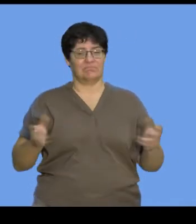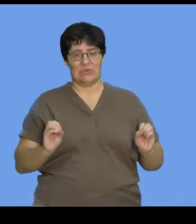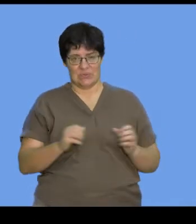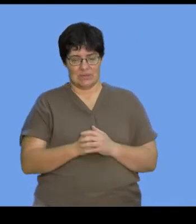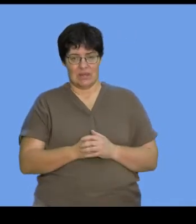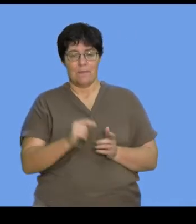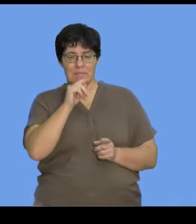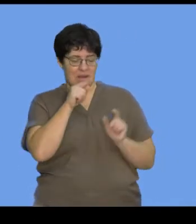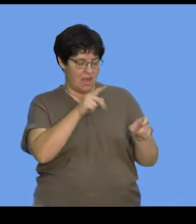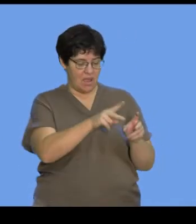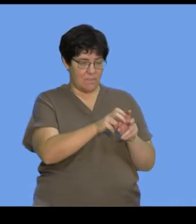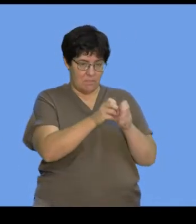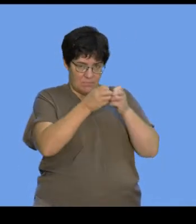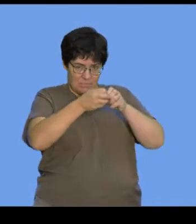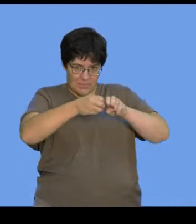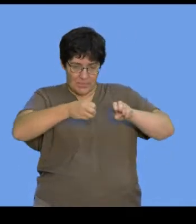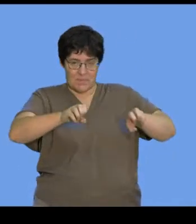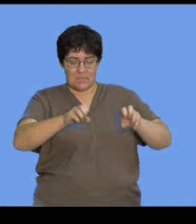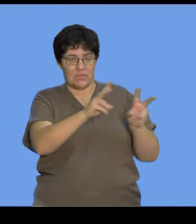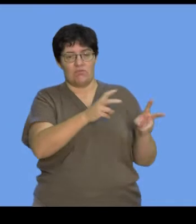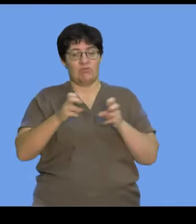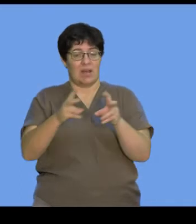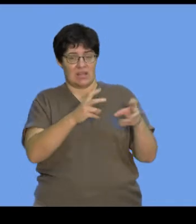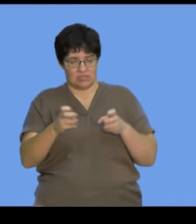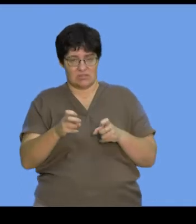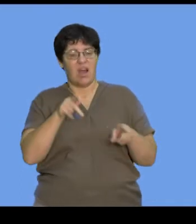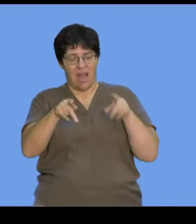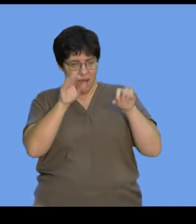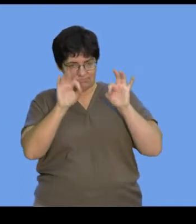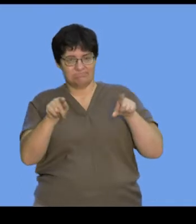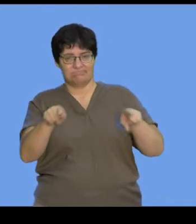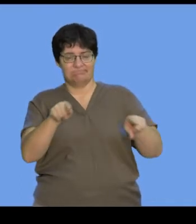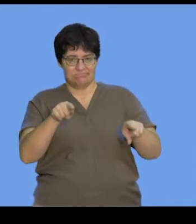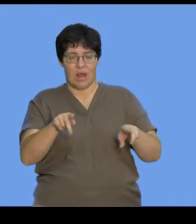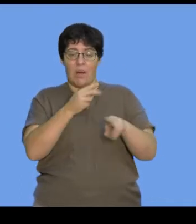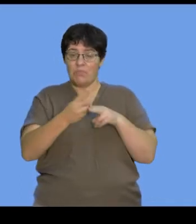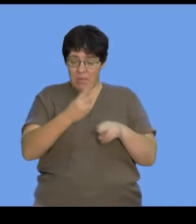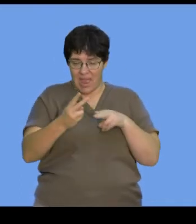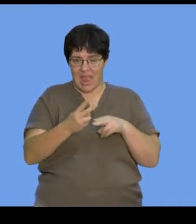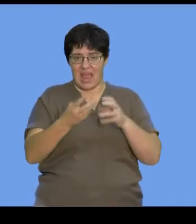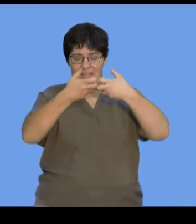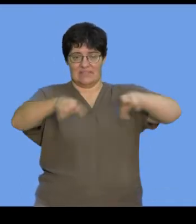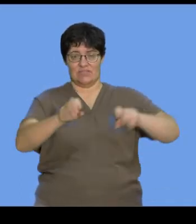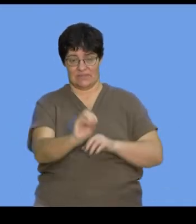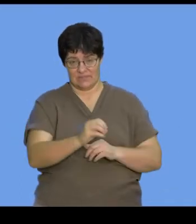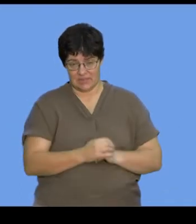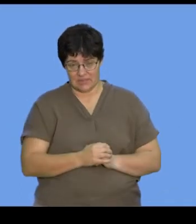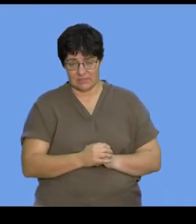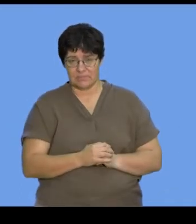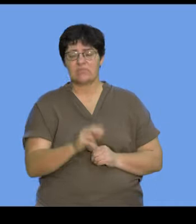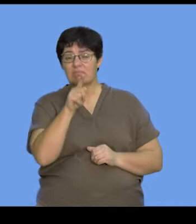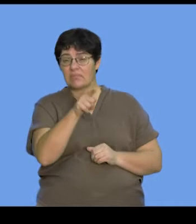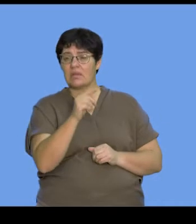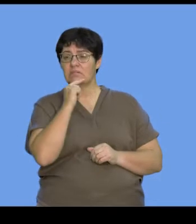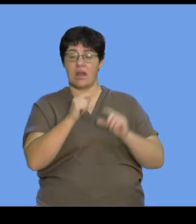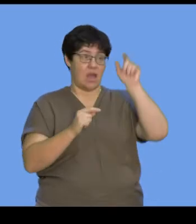are clones of each other formed during DNA replication in preparation of cell division. Essentially what that statement refers